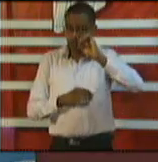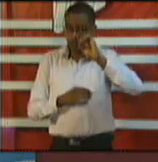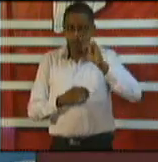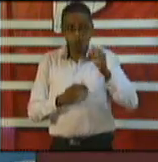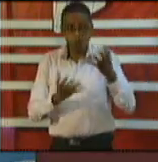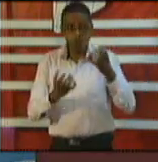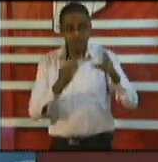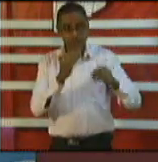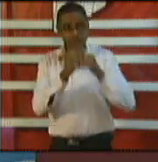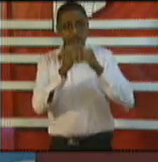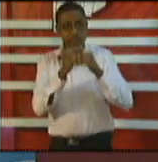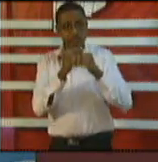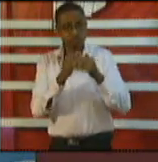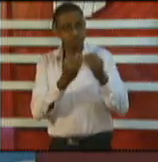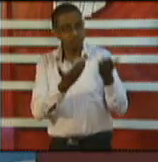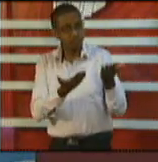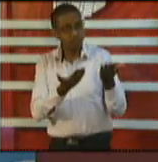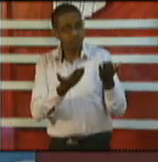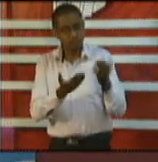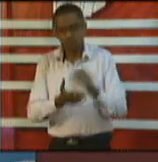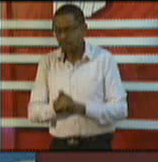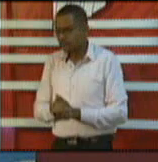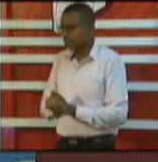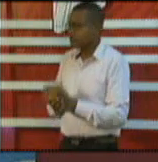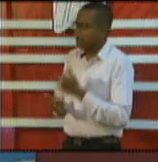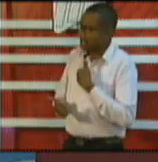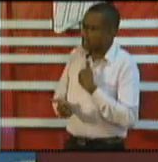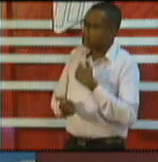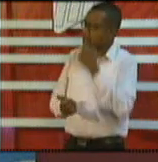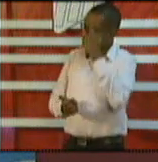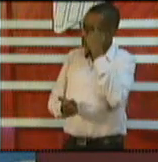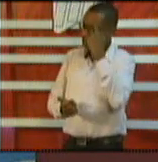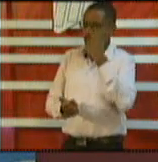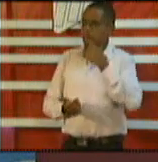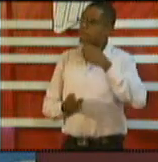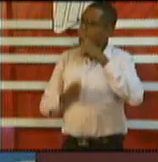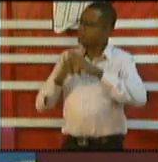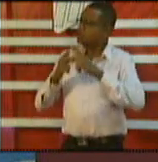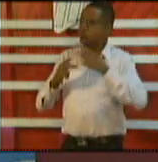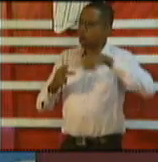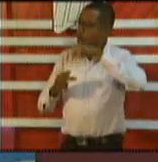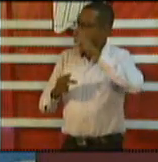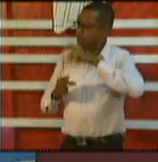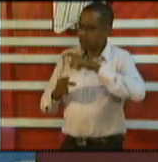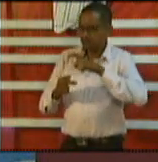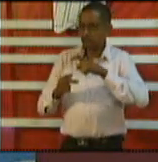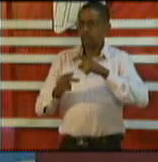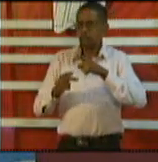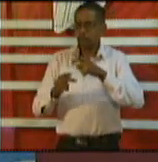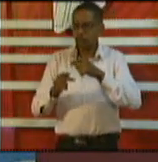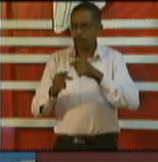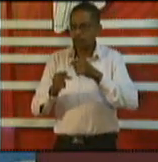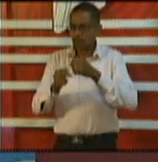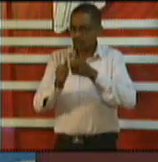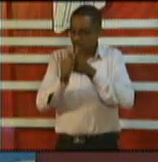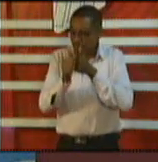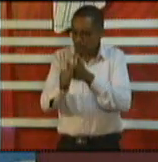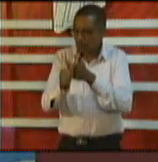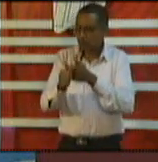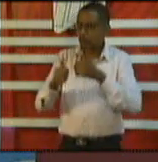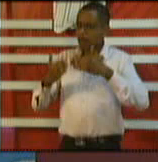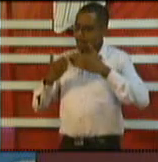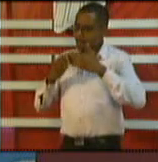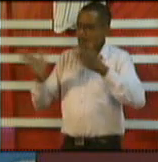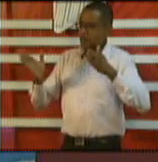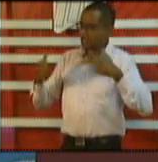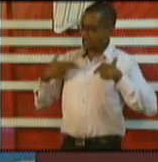no i i think um basically is just applying the public health guidelines as we prescribed and trying our best to